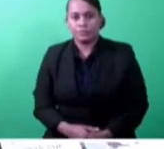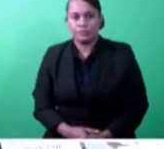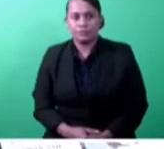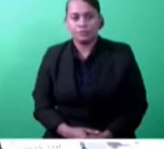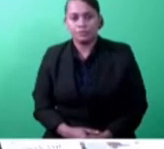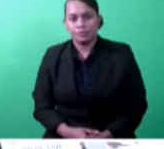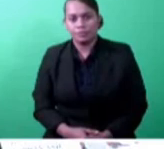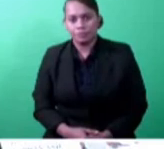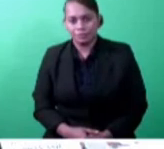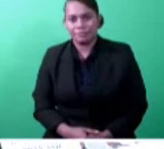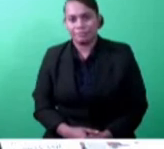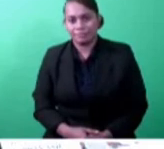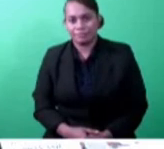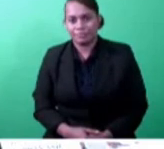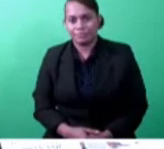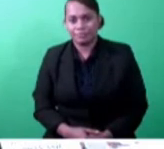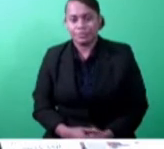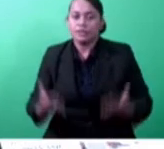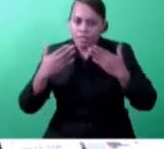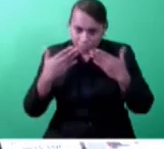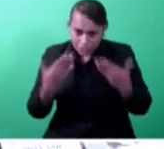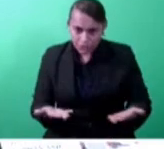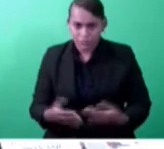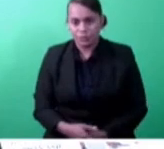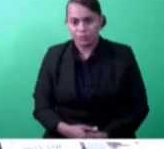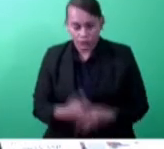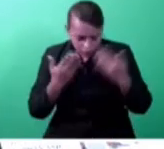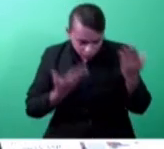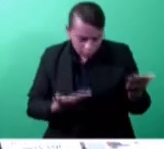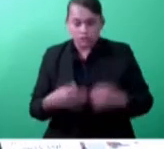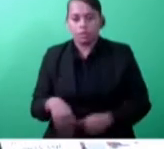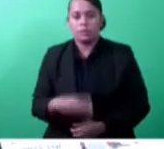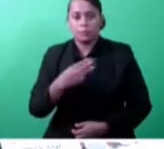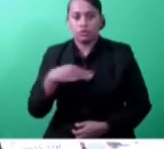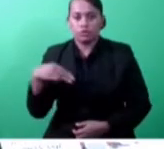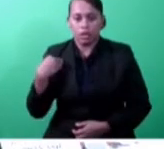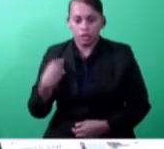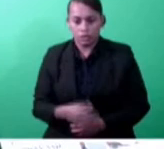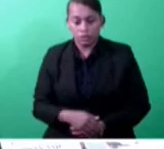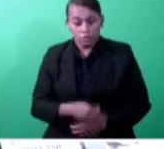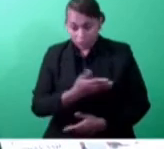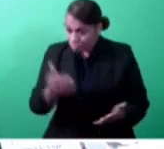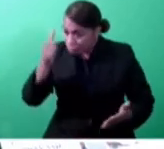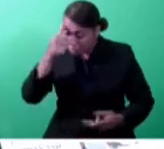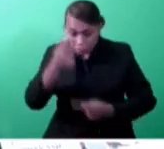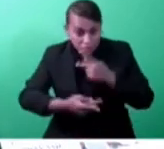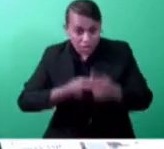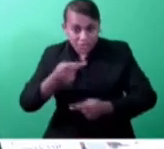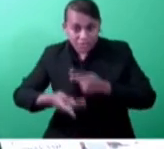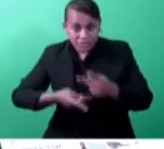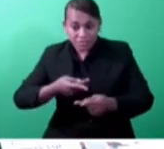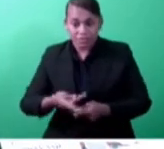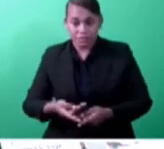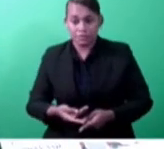I thank the Honorable Minister. As you know, the procedures since the